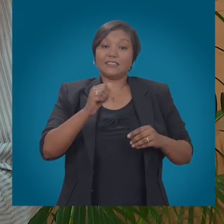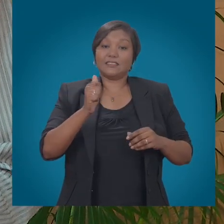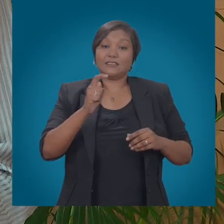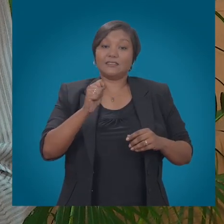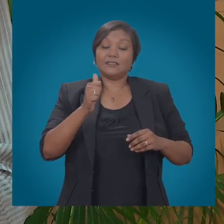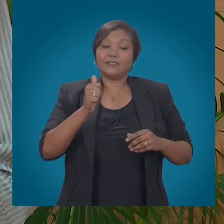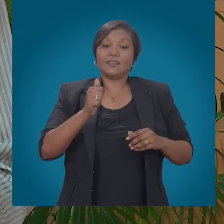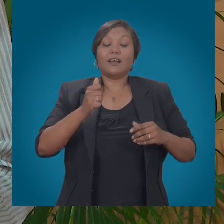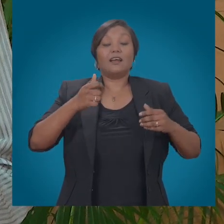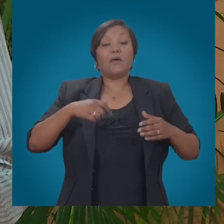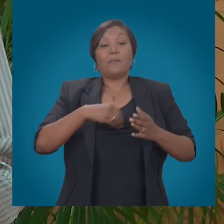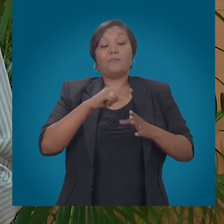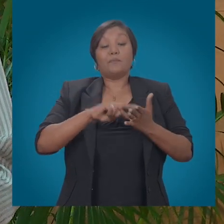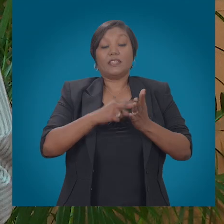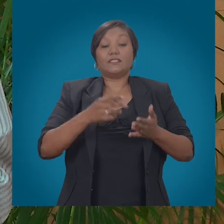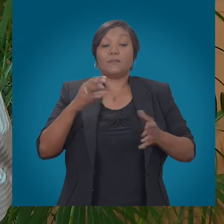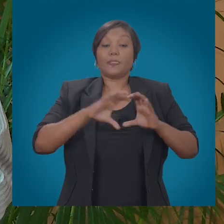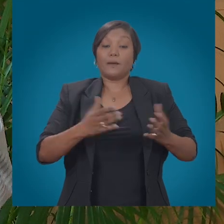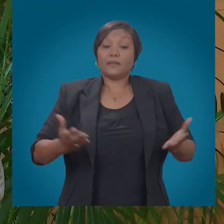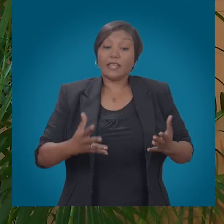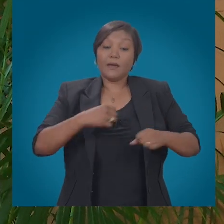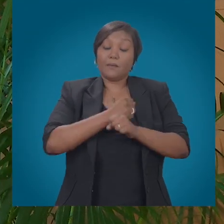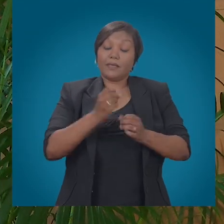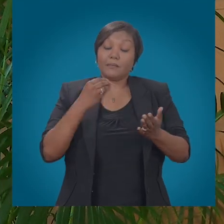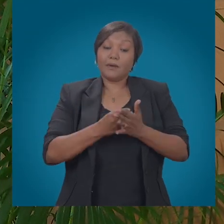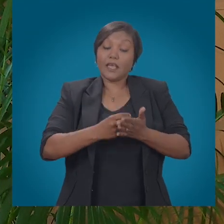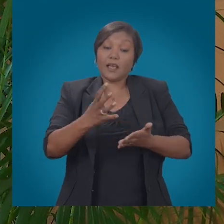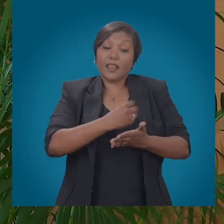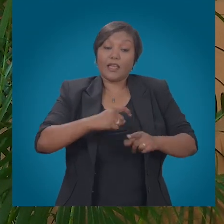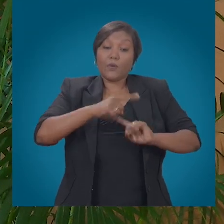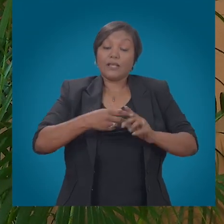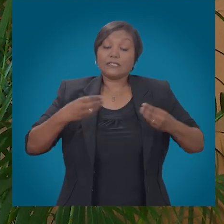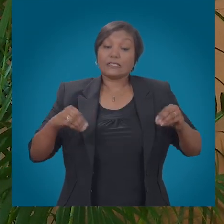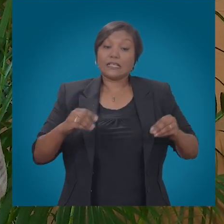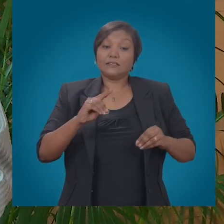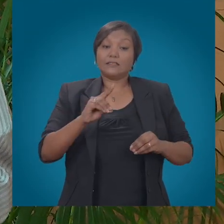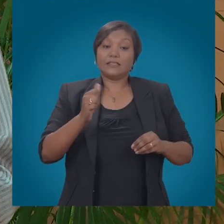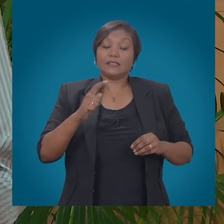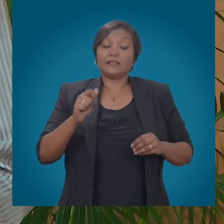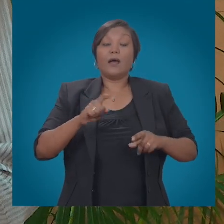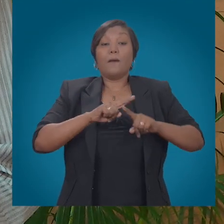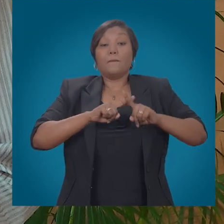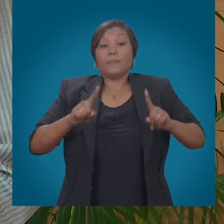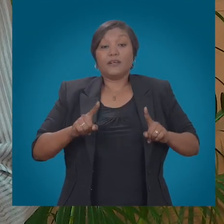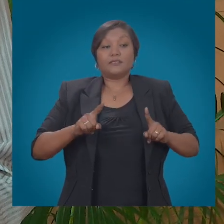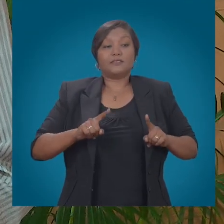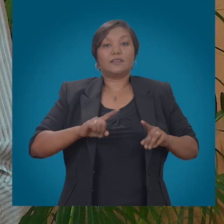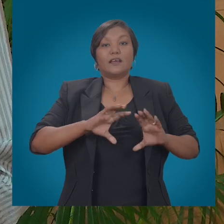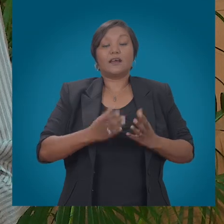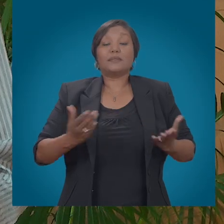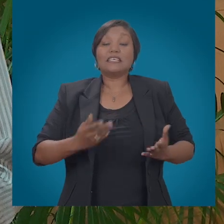of network operators. However, the question remains as to whether this revenue